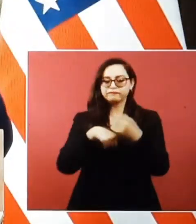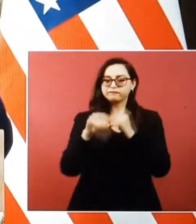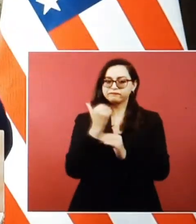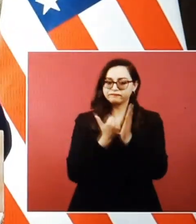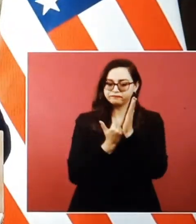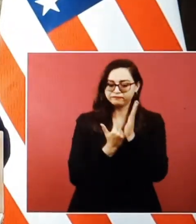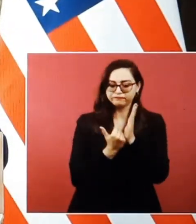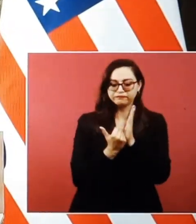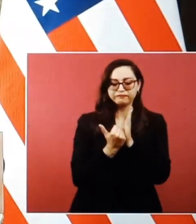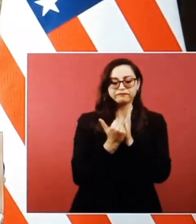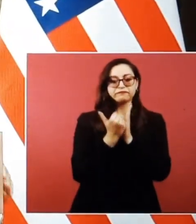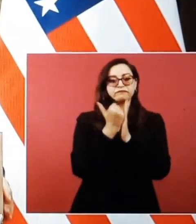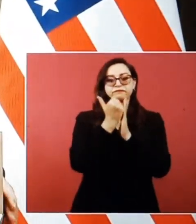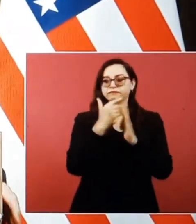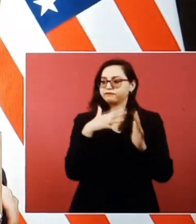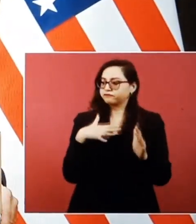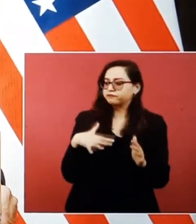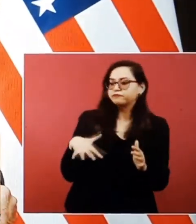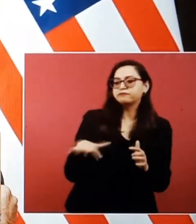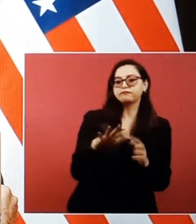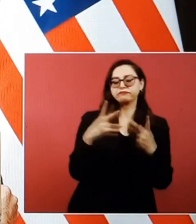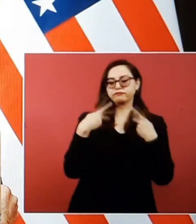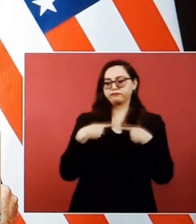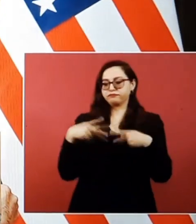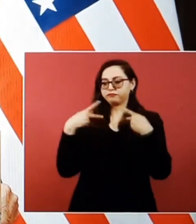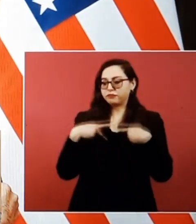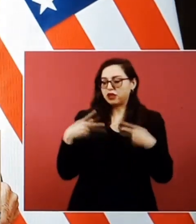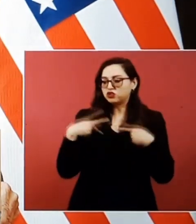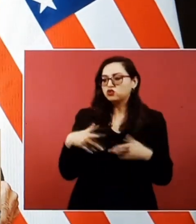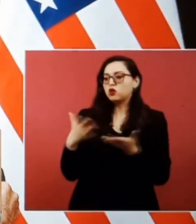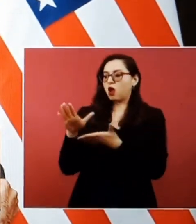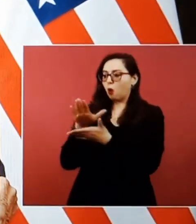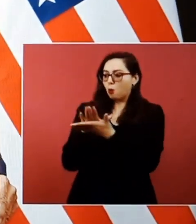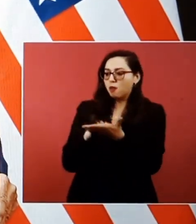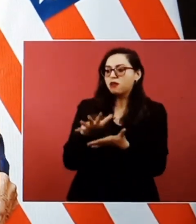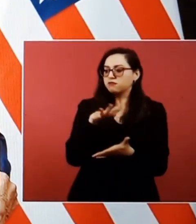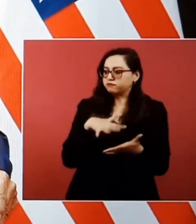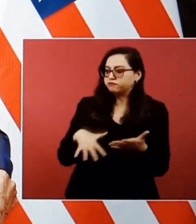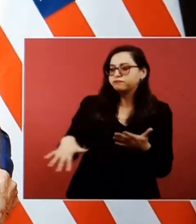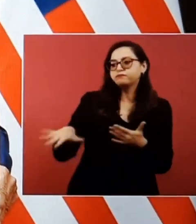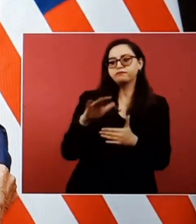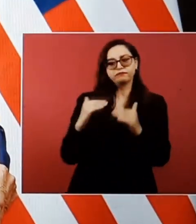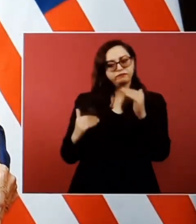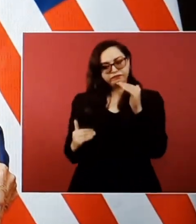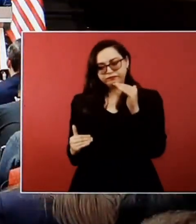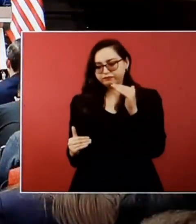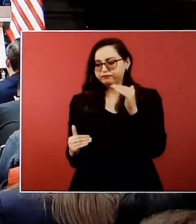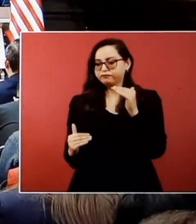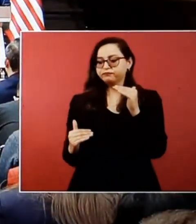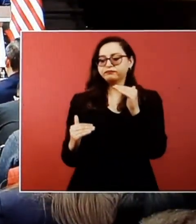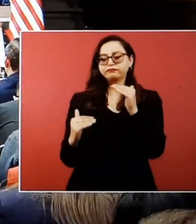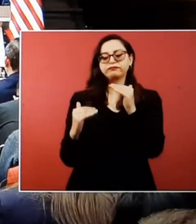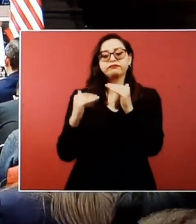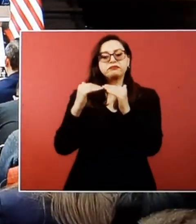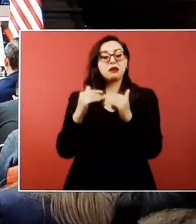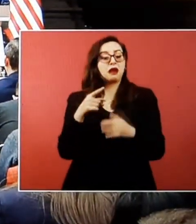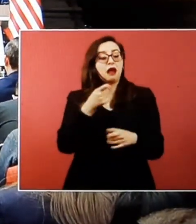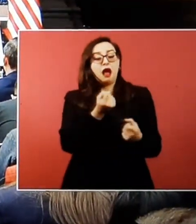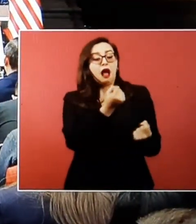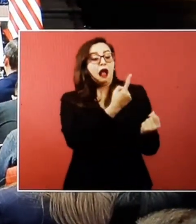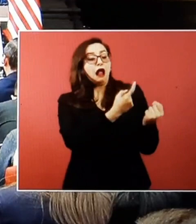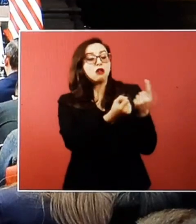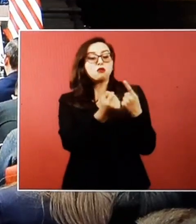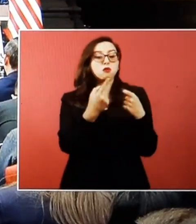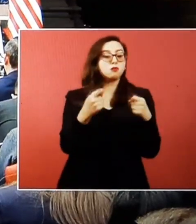down economy. From the bottom up and the middle out, it works because the wealthy do very well and everybody else